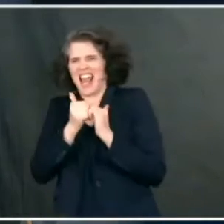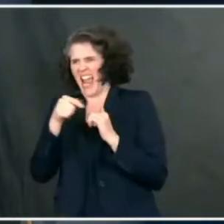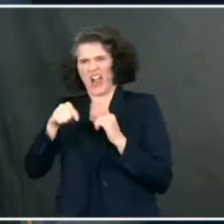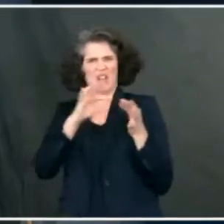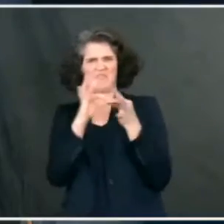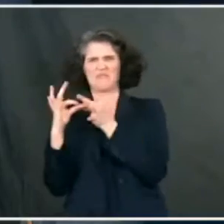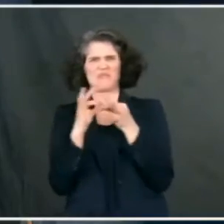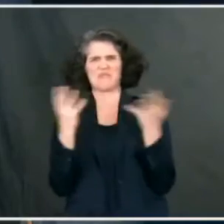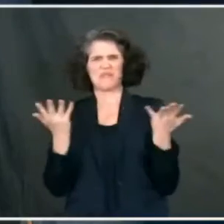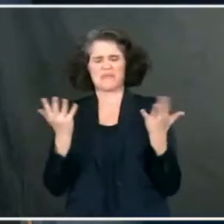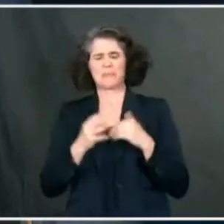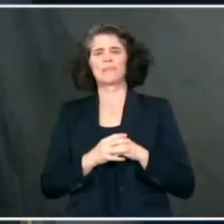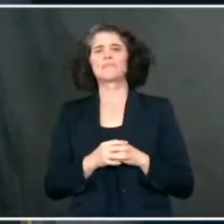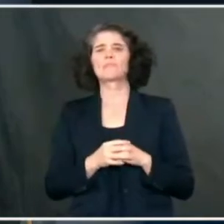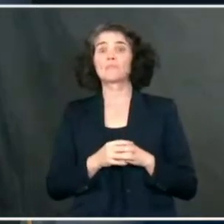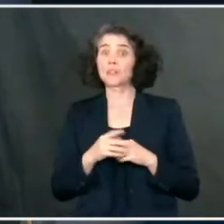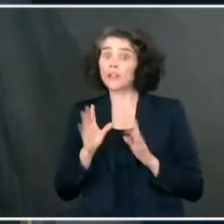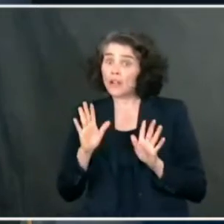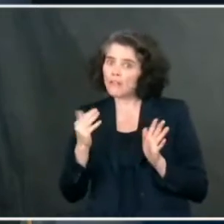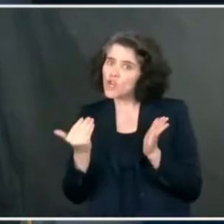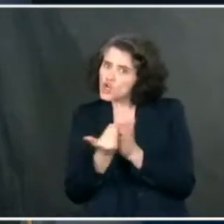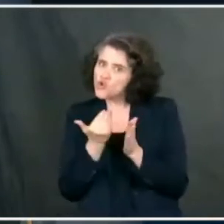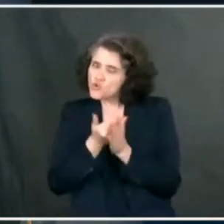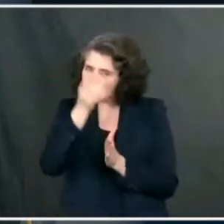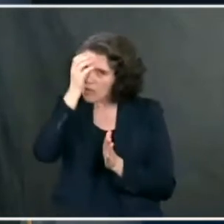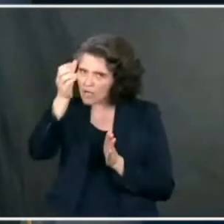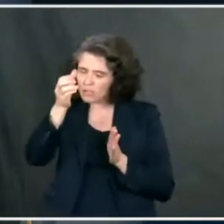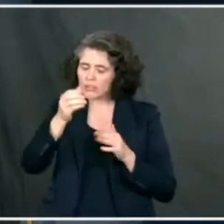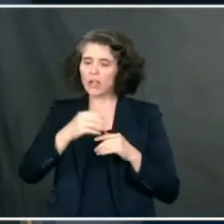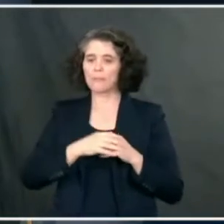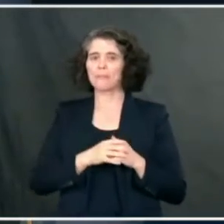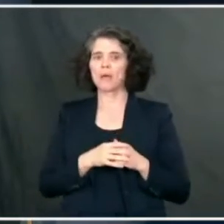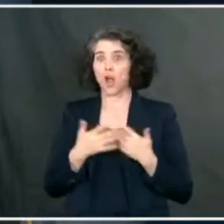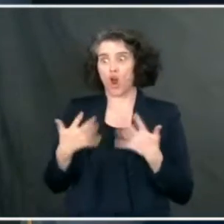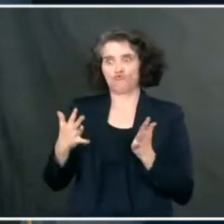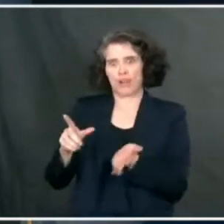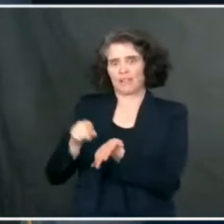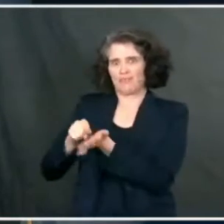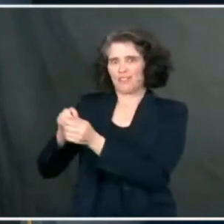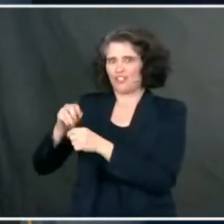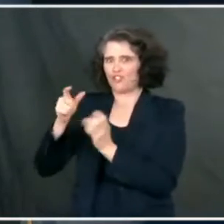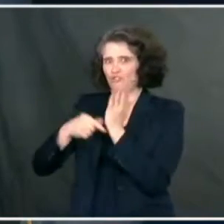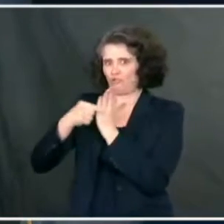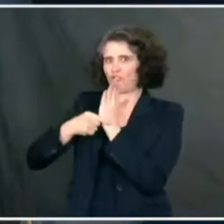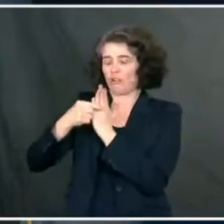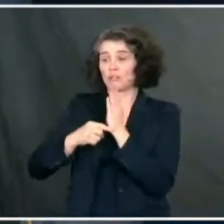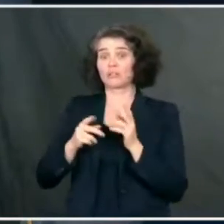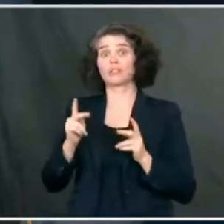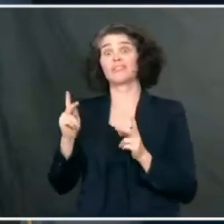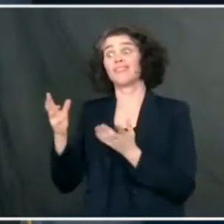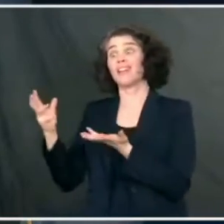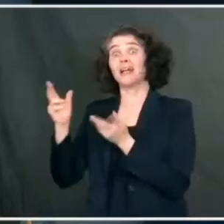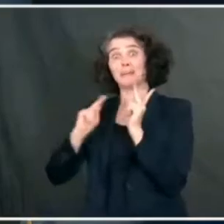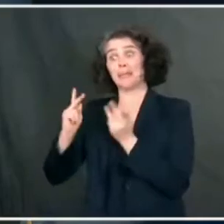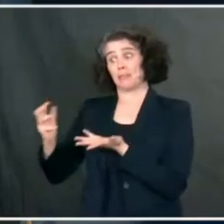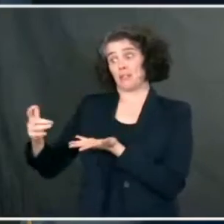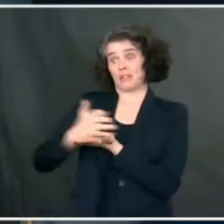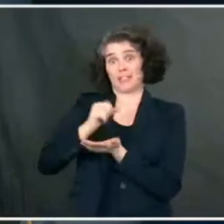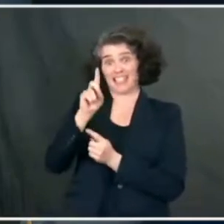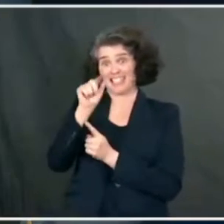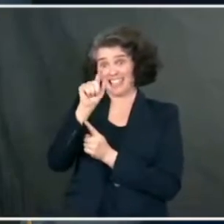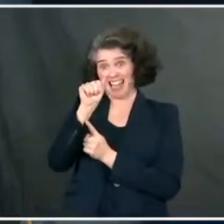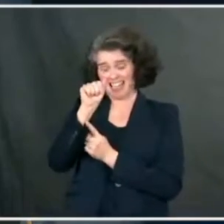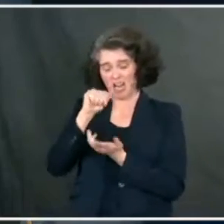literally, we have this new phenomenon that are preprint journals, where people get data and they put it into a